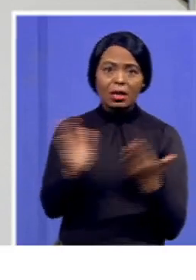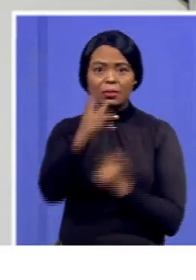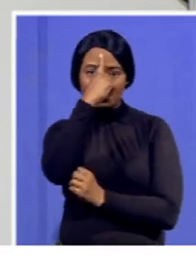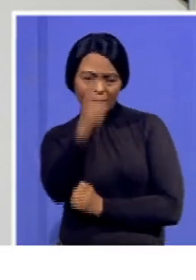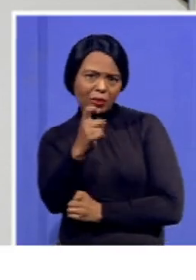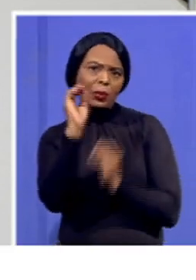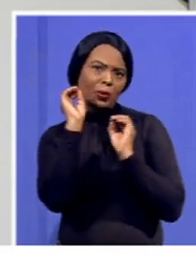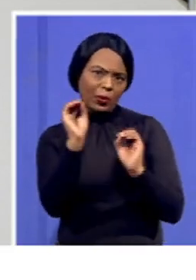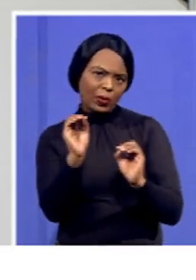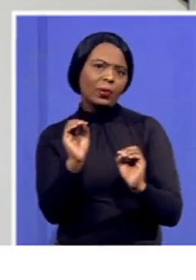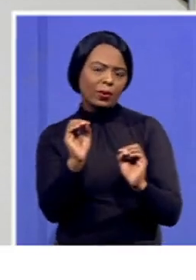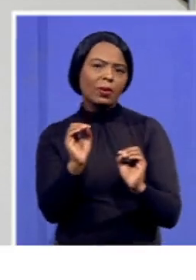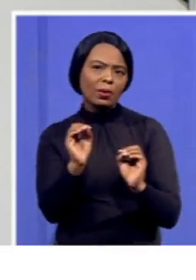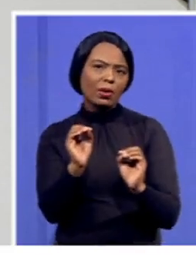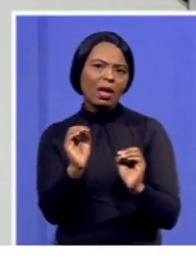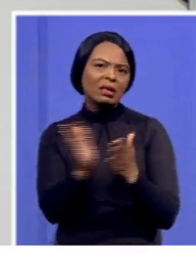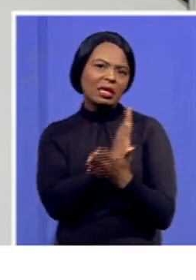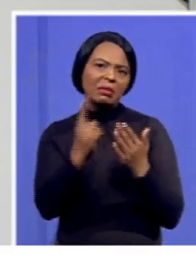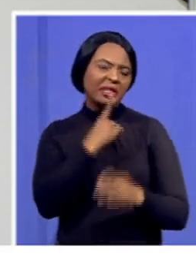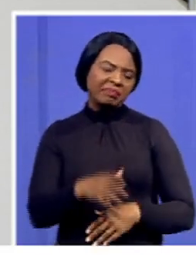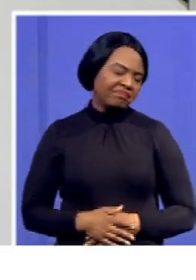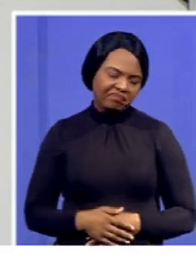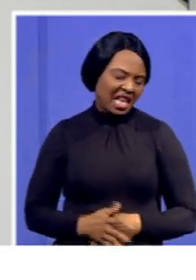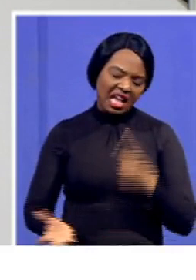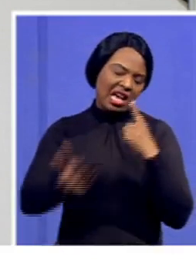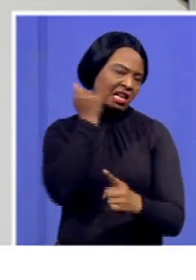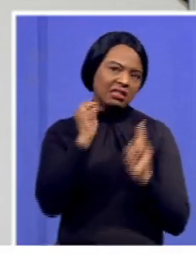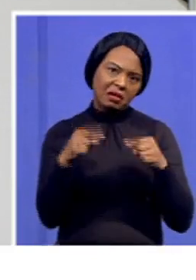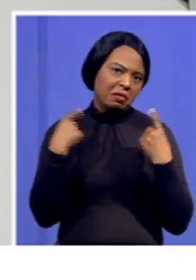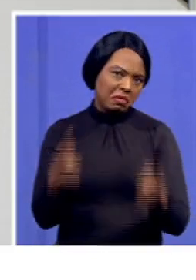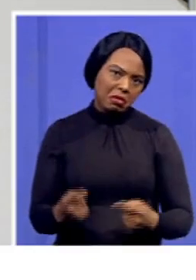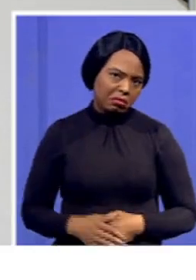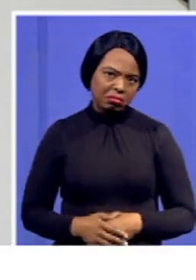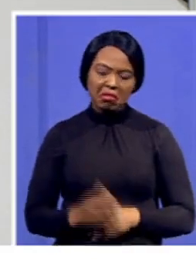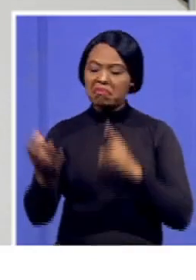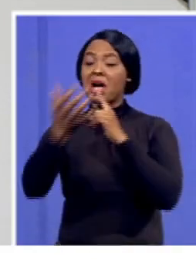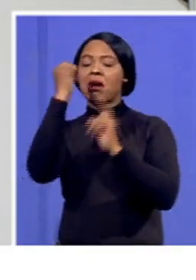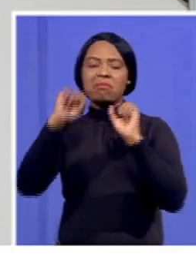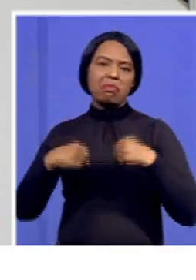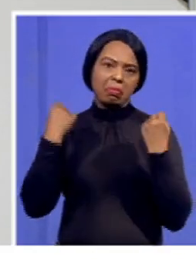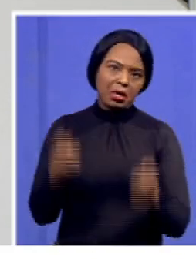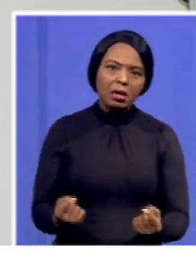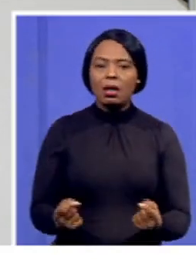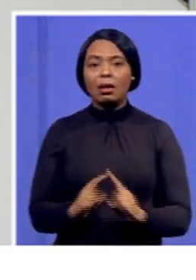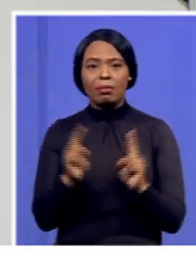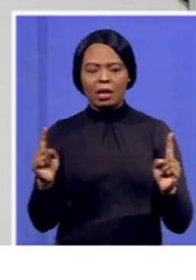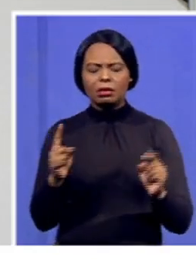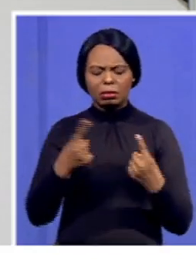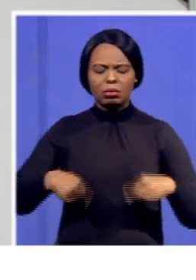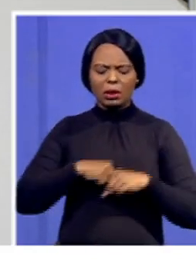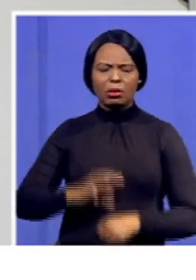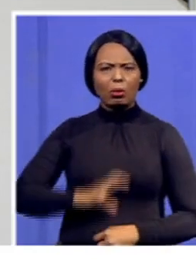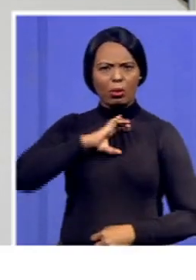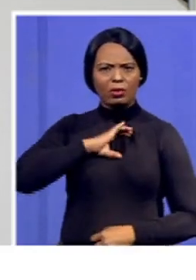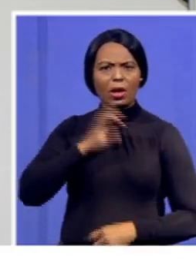it's unachievable, insurmountable. But we are confident that the future